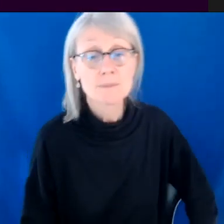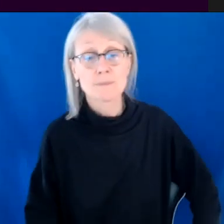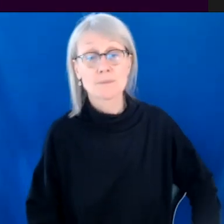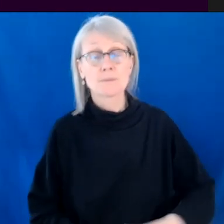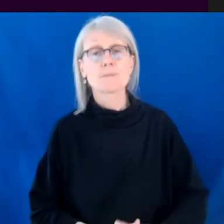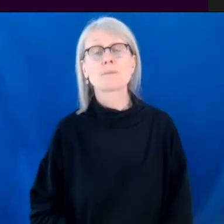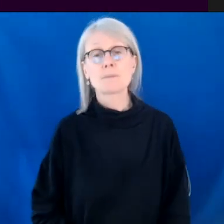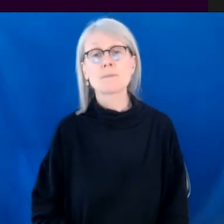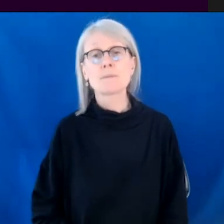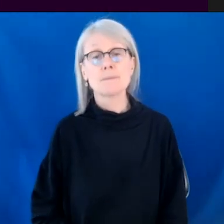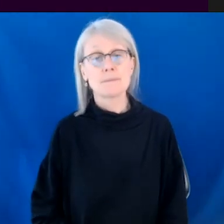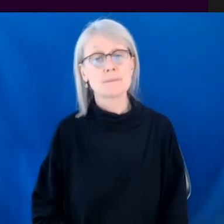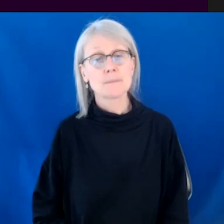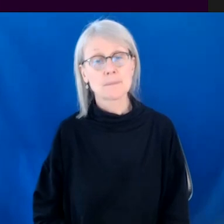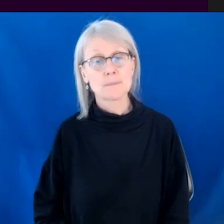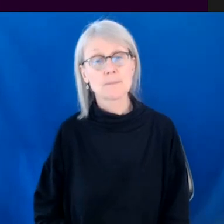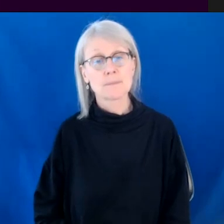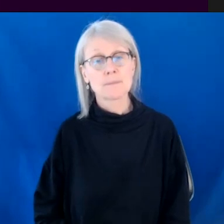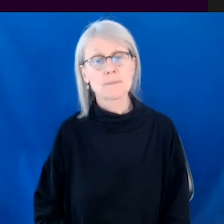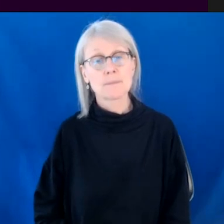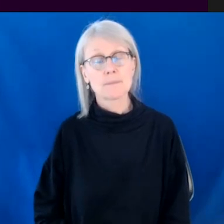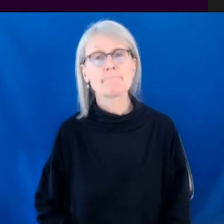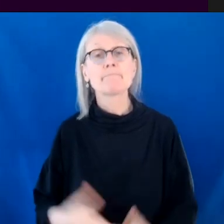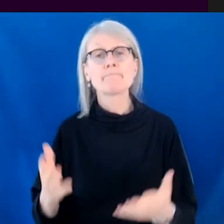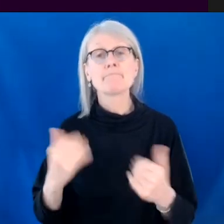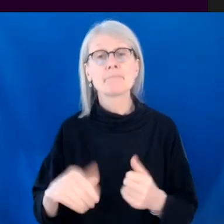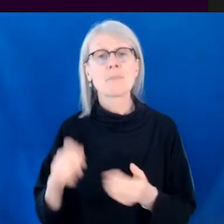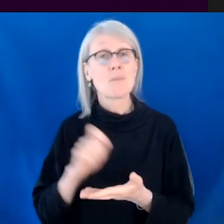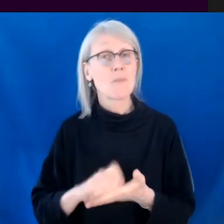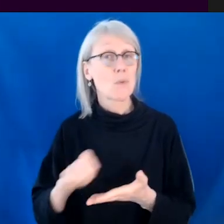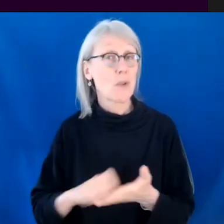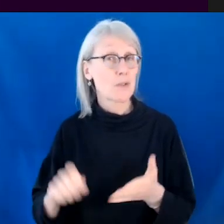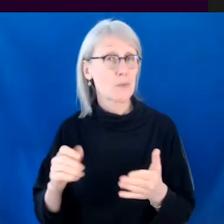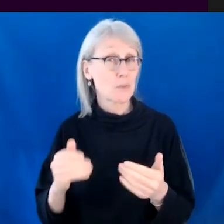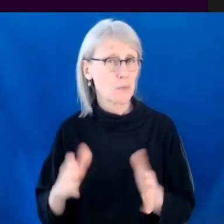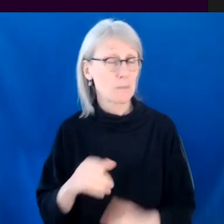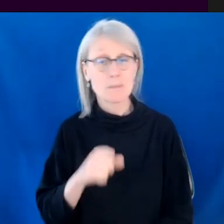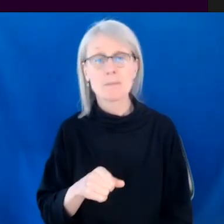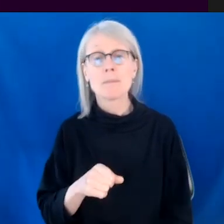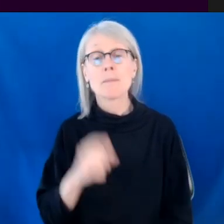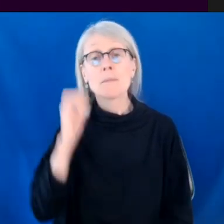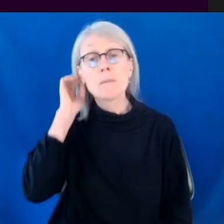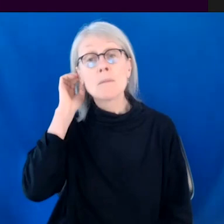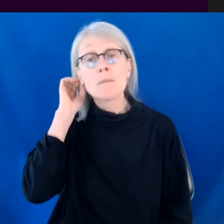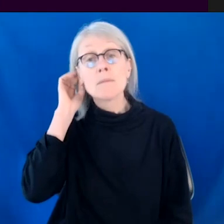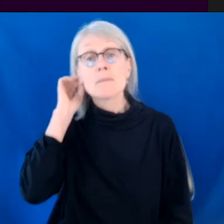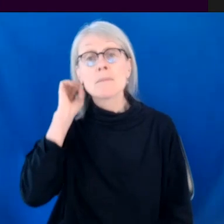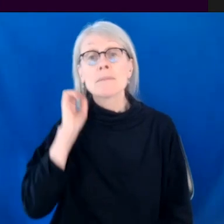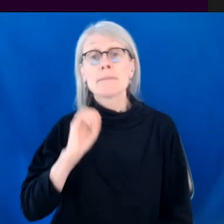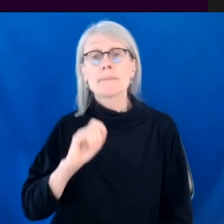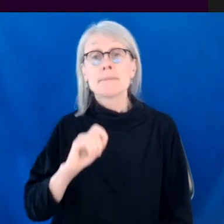Um, just going back to what you were saying about the writer's room. Uh, we have another question. It says, now that you're the showrunner, are there any